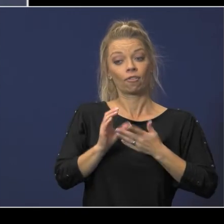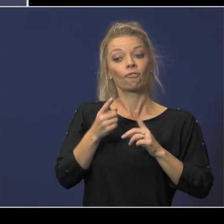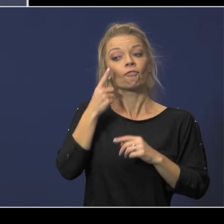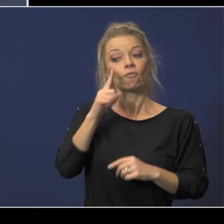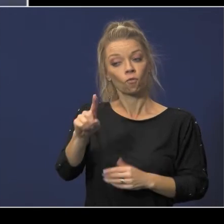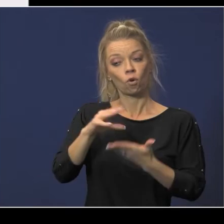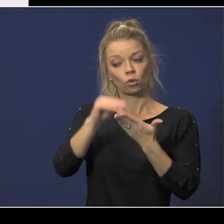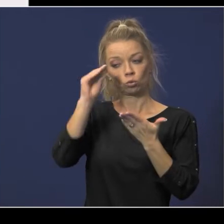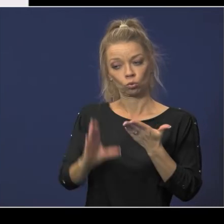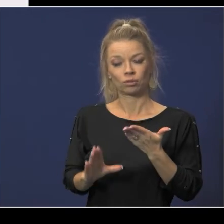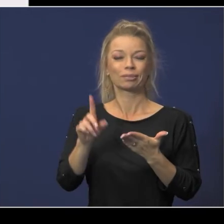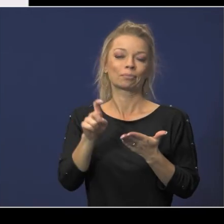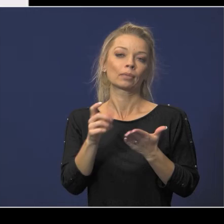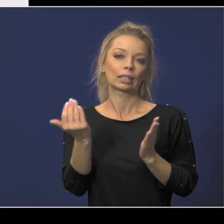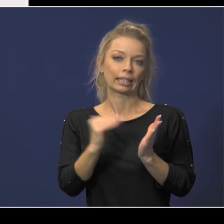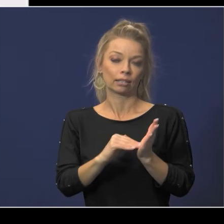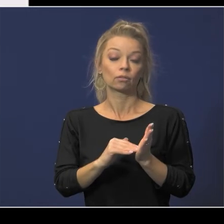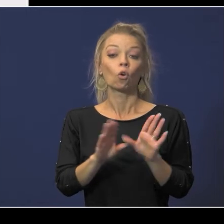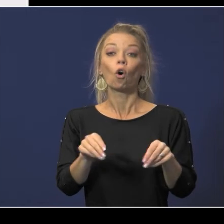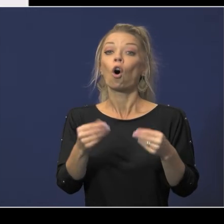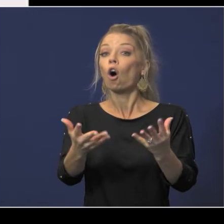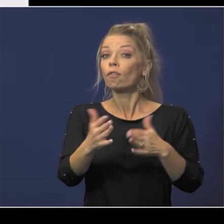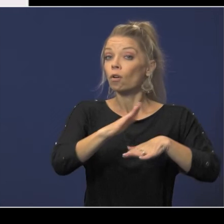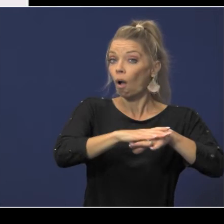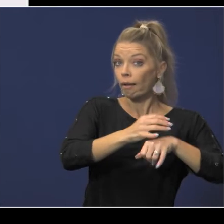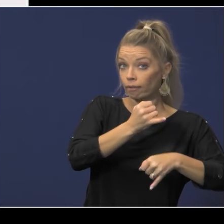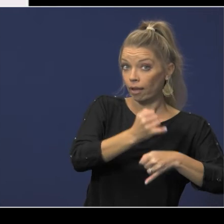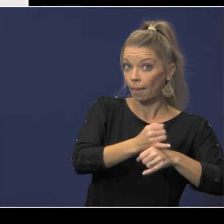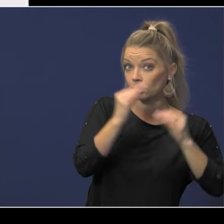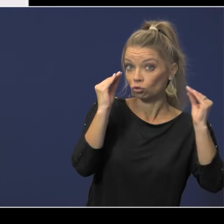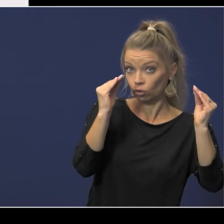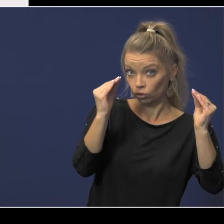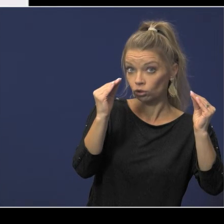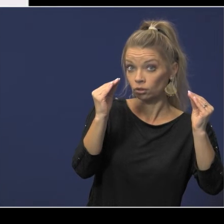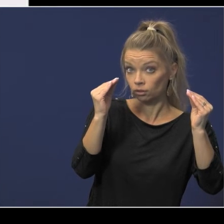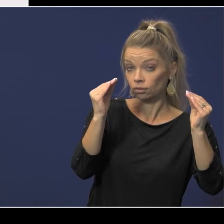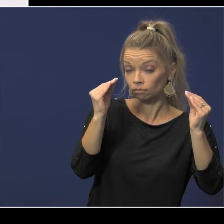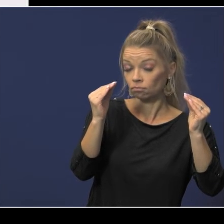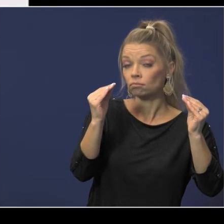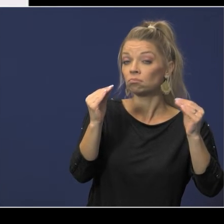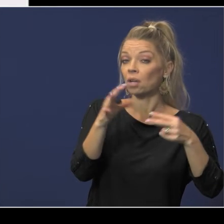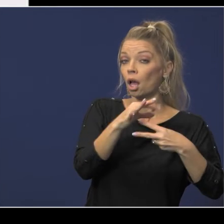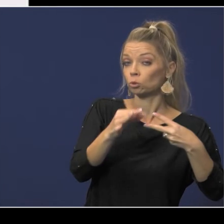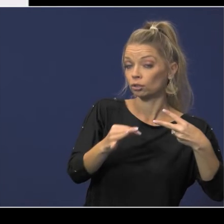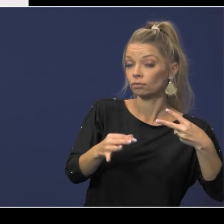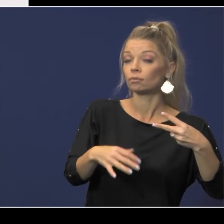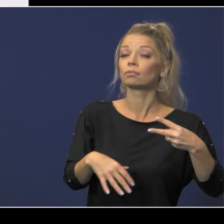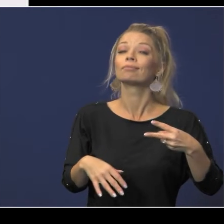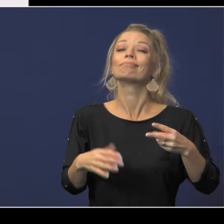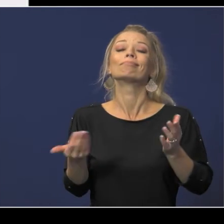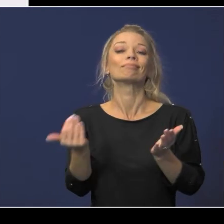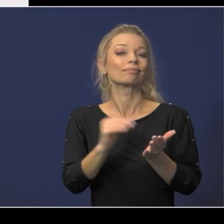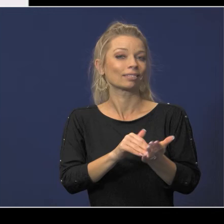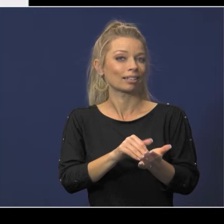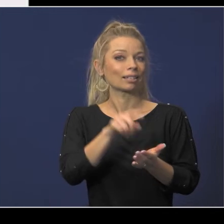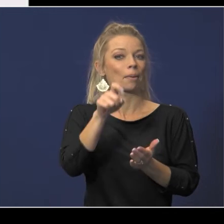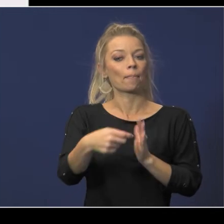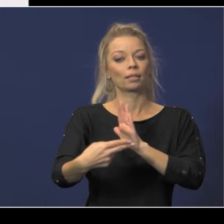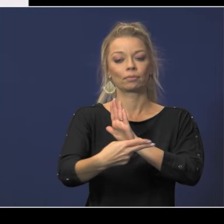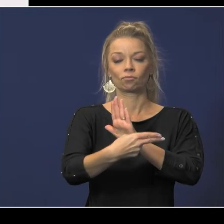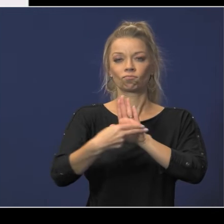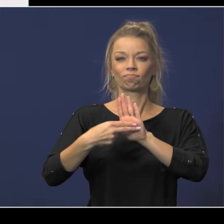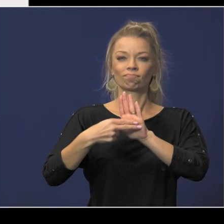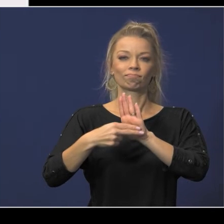must again offer the on-campus instruction uh as as a as a choice uh again have to be rated uh